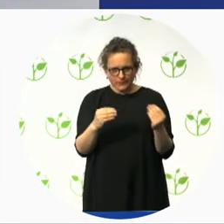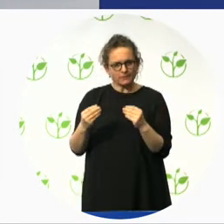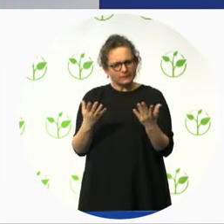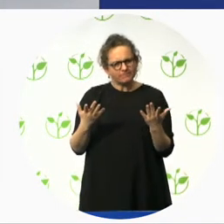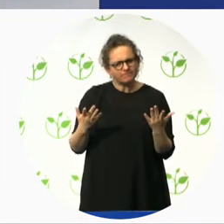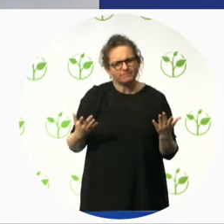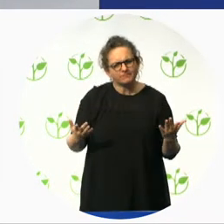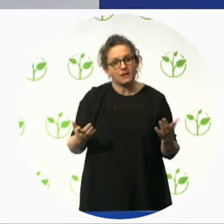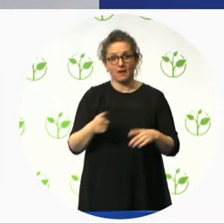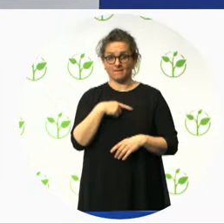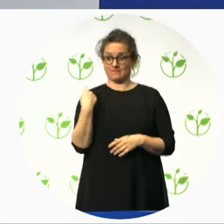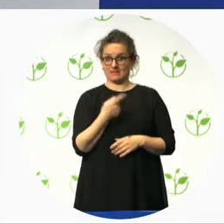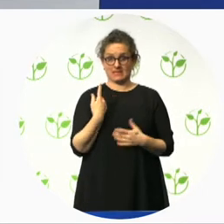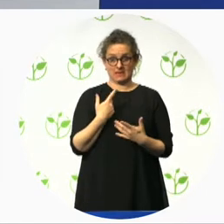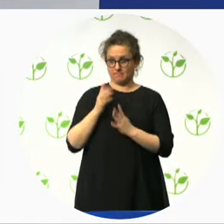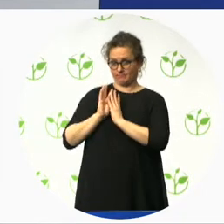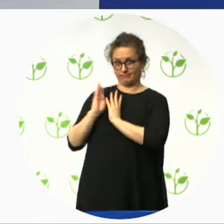Ontarians with Disabilities Act.